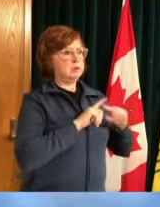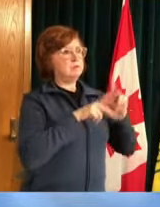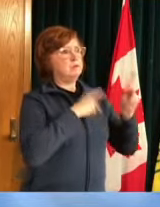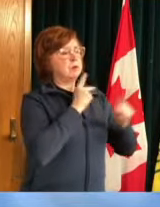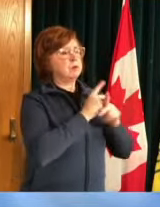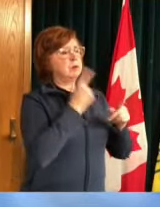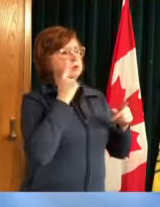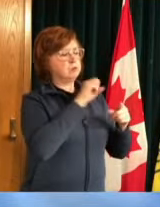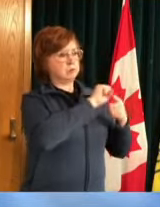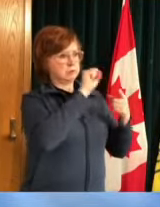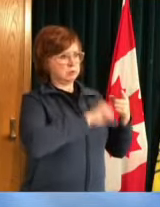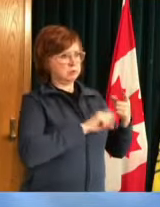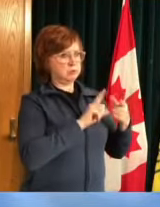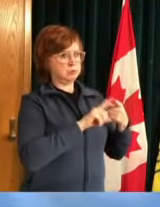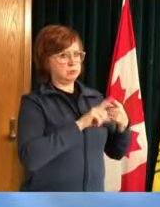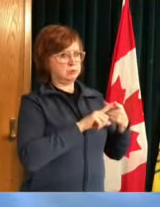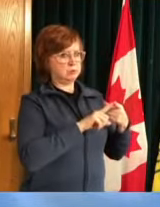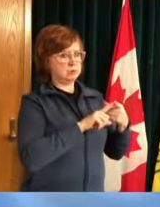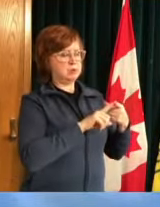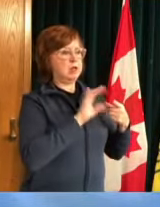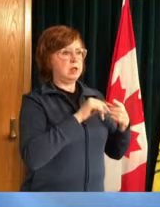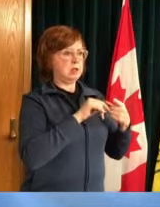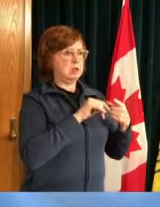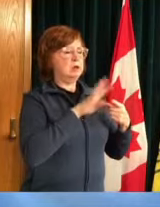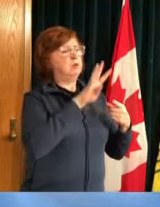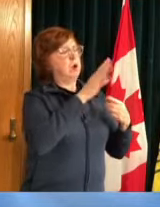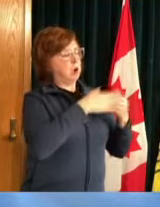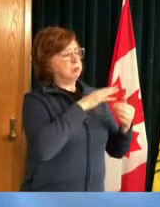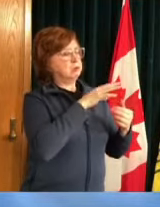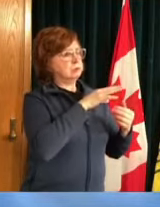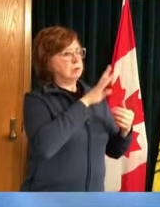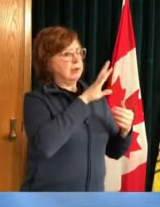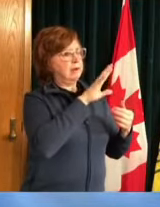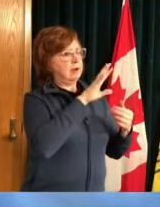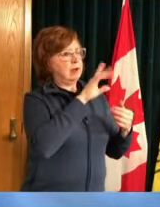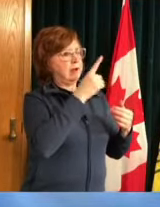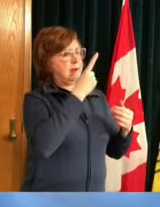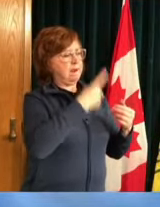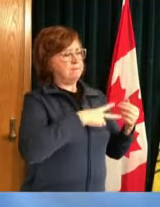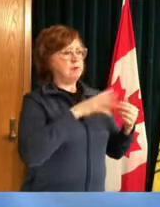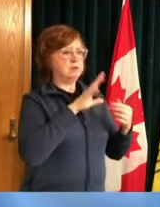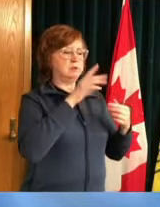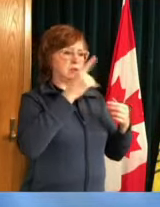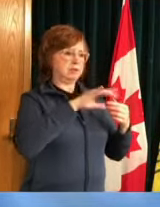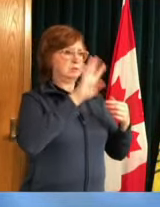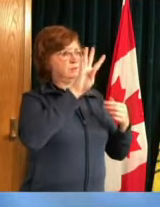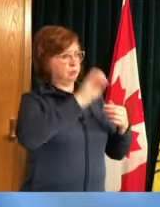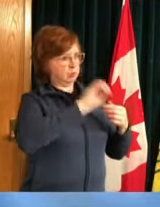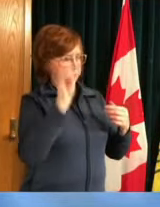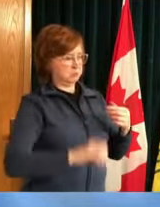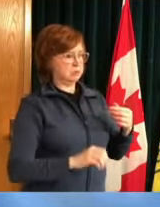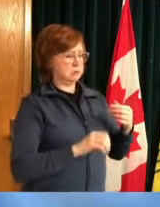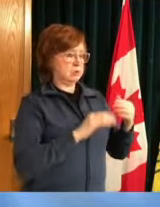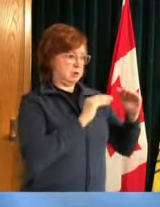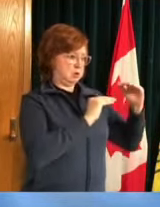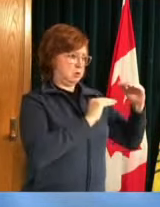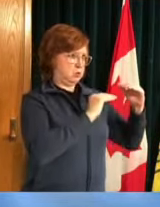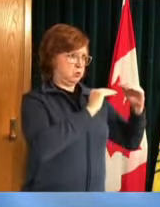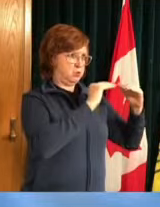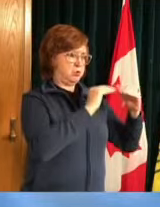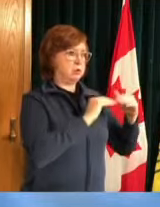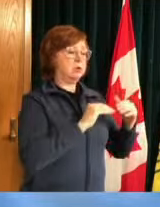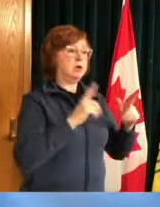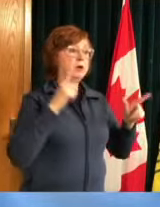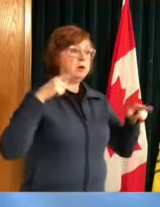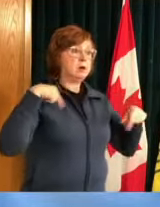of concern around 40 percent so again um so while saskatoon has seen a relatively stable case number or around 40 to